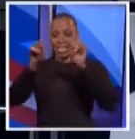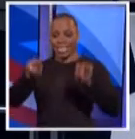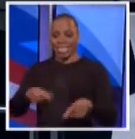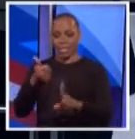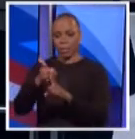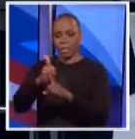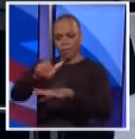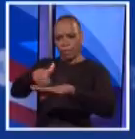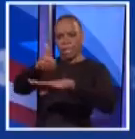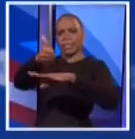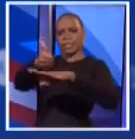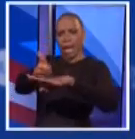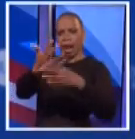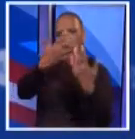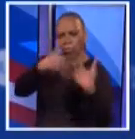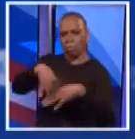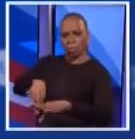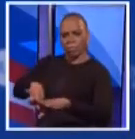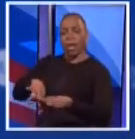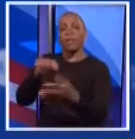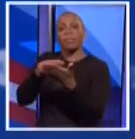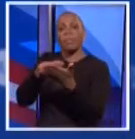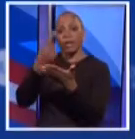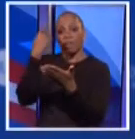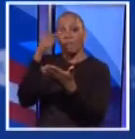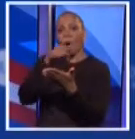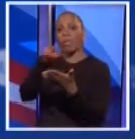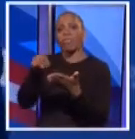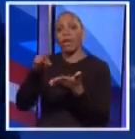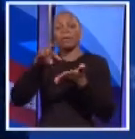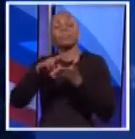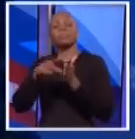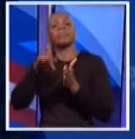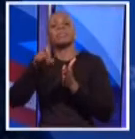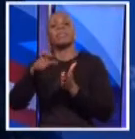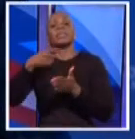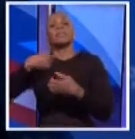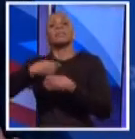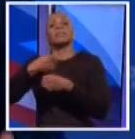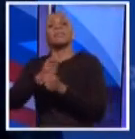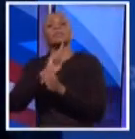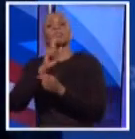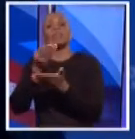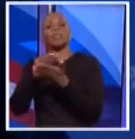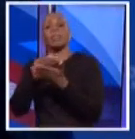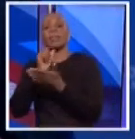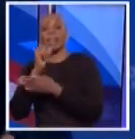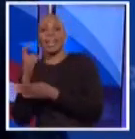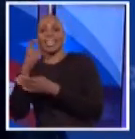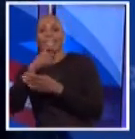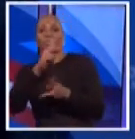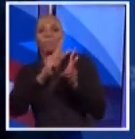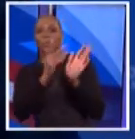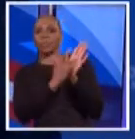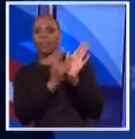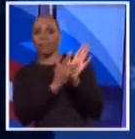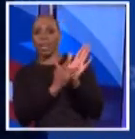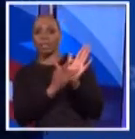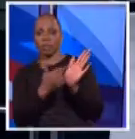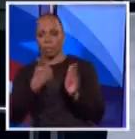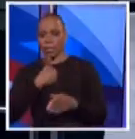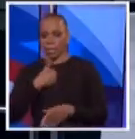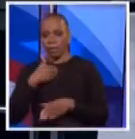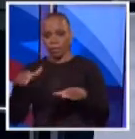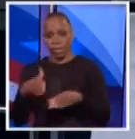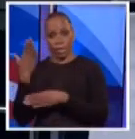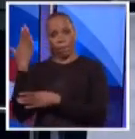We want the funds to be there for them. What that means is we have to make sure the funds aren't going to those who are gaming the system. That's what I did as attorney general.